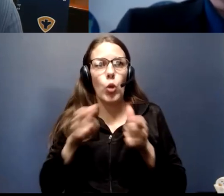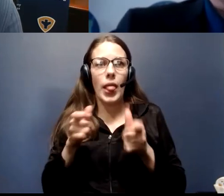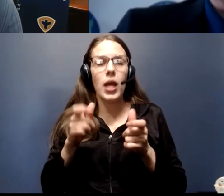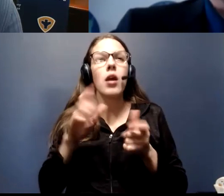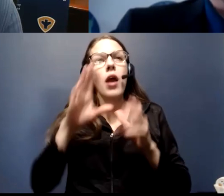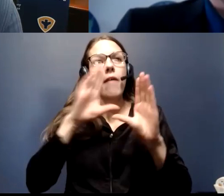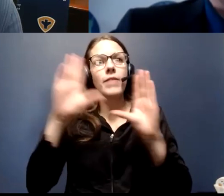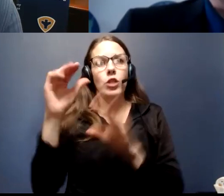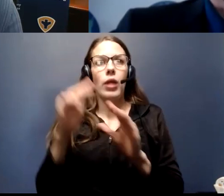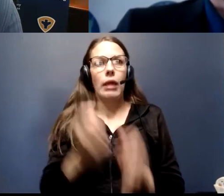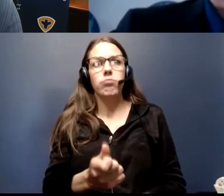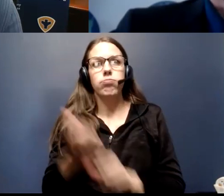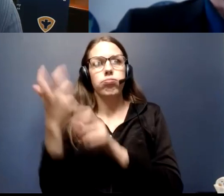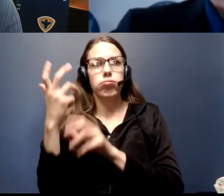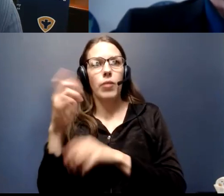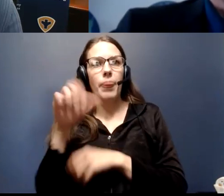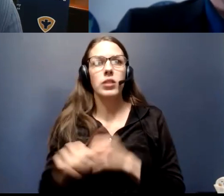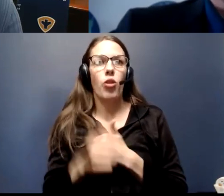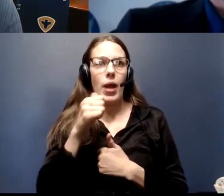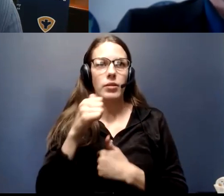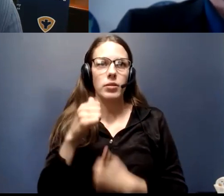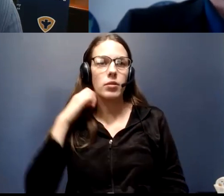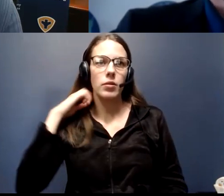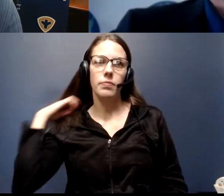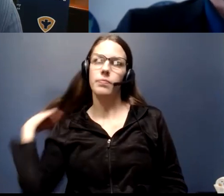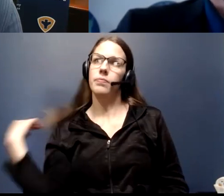eliminating this threat. Brooke?